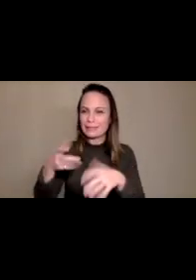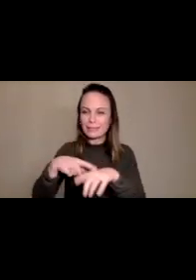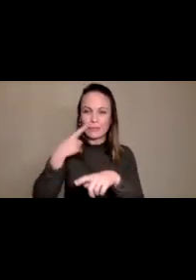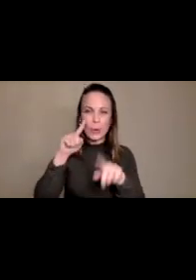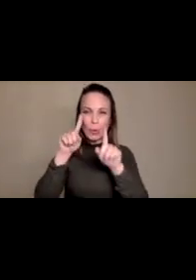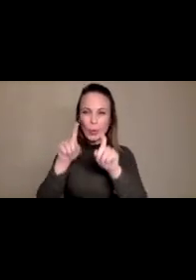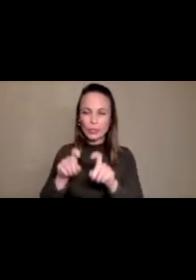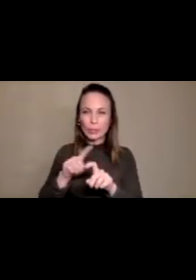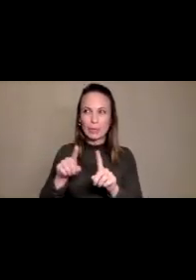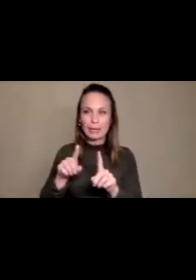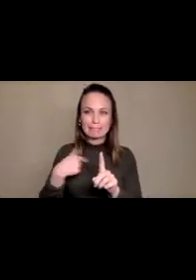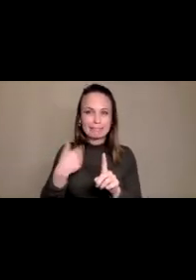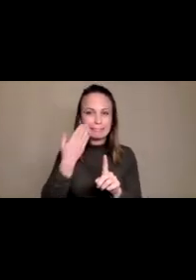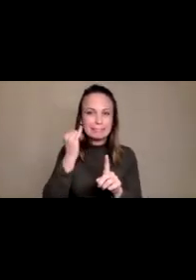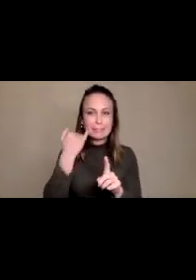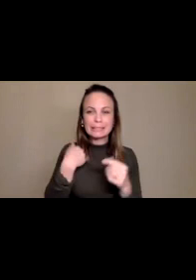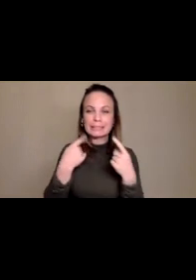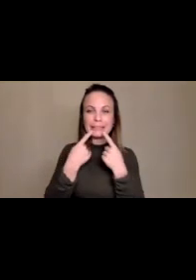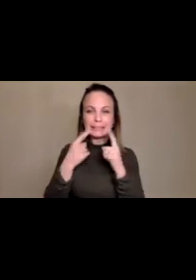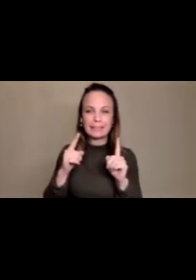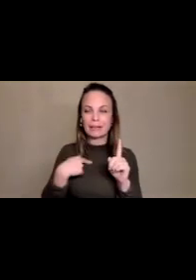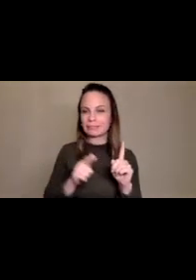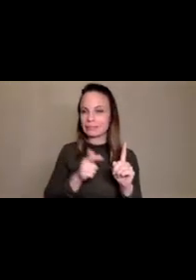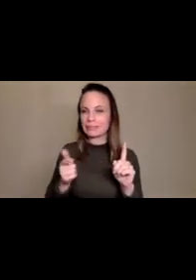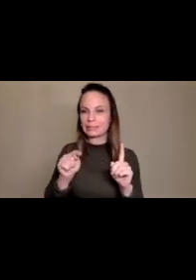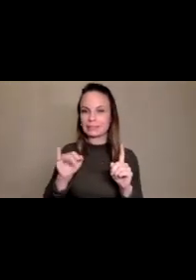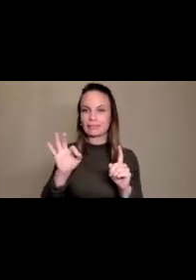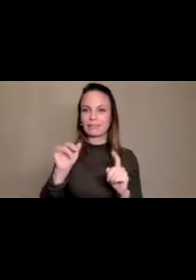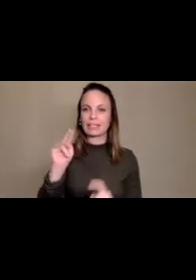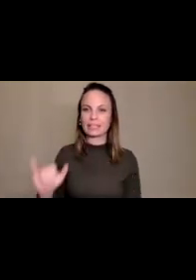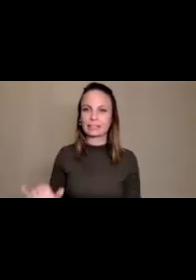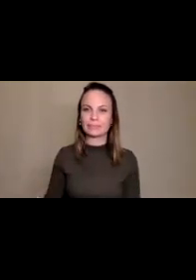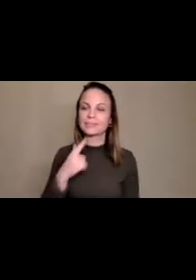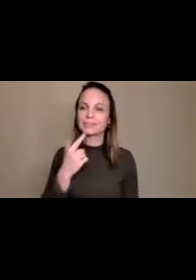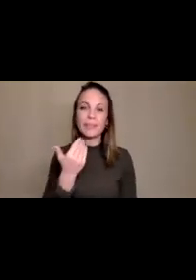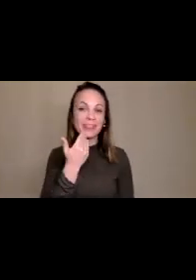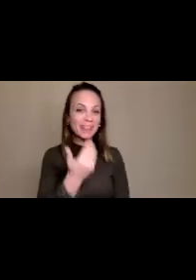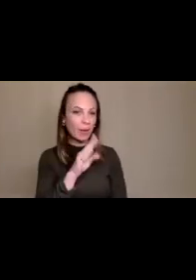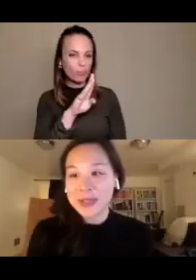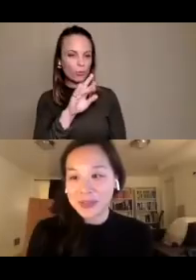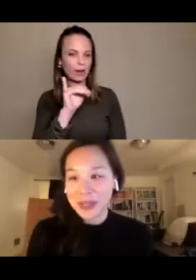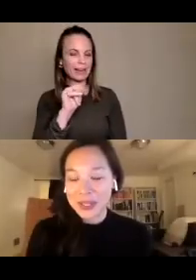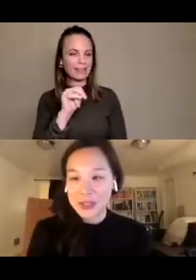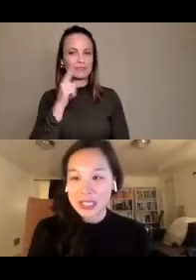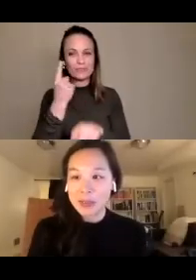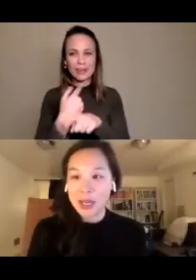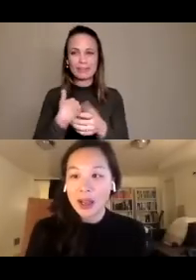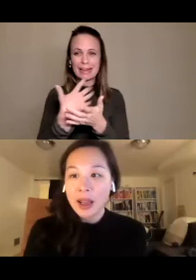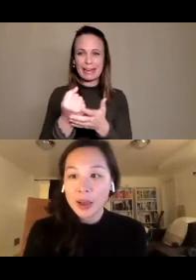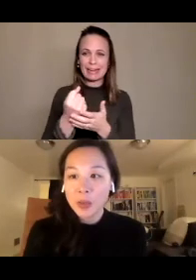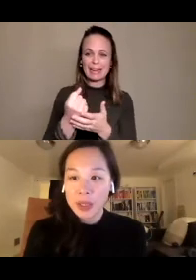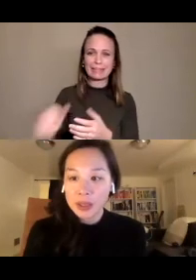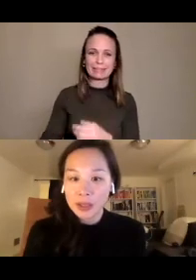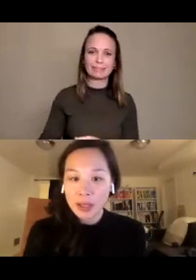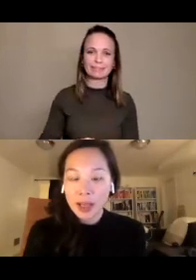but please let me know. And I'll, I think I'll pass it back to you, Tiffany. Thank you, Brian. Um, you're right. We actually don't have time for any questions, but